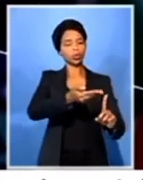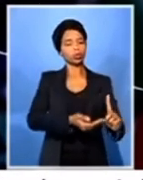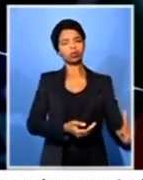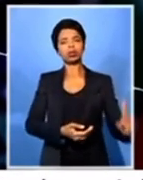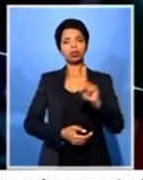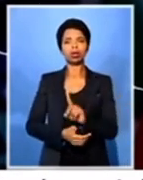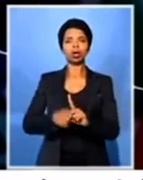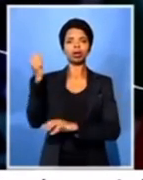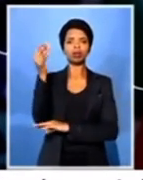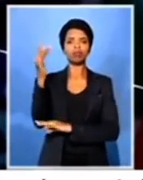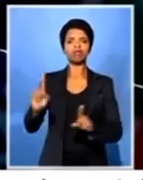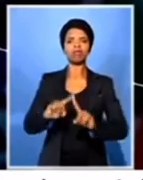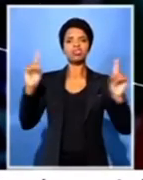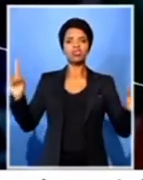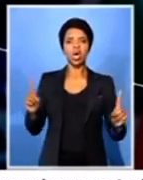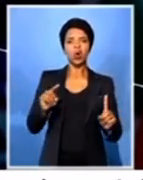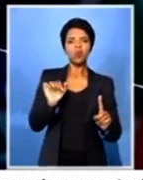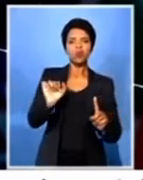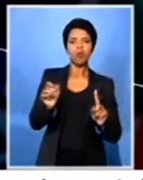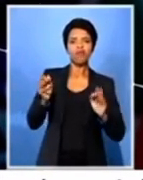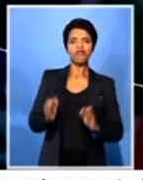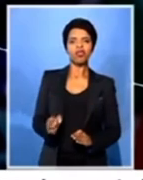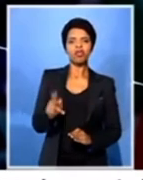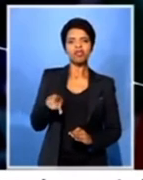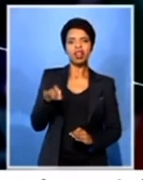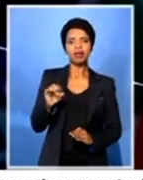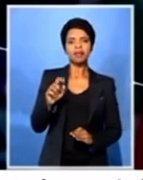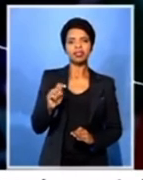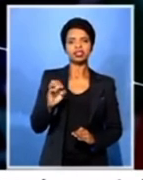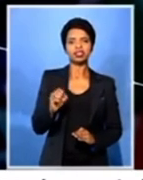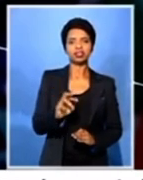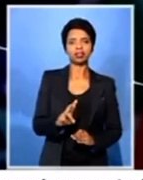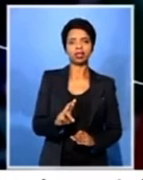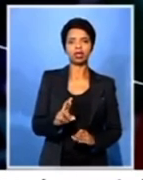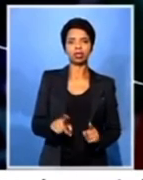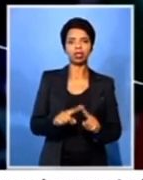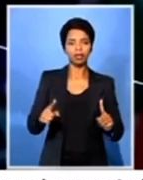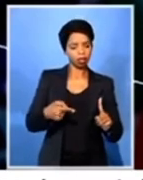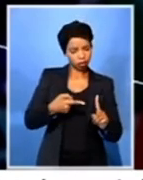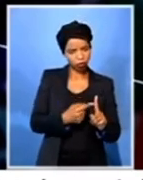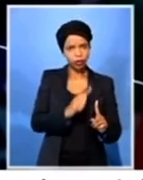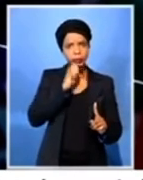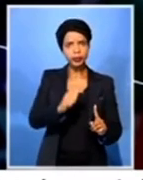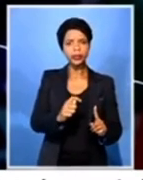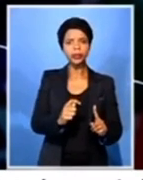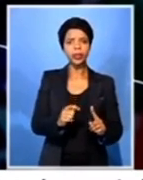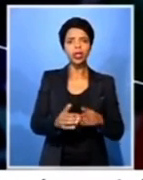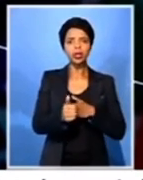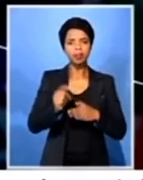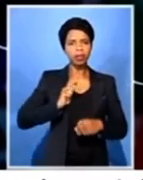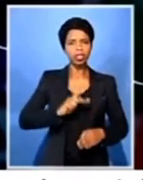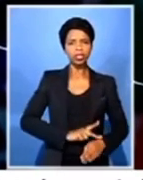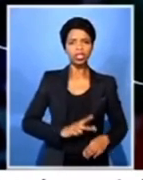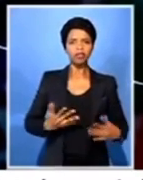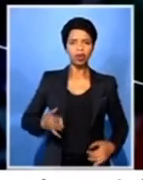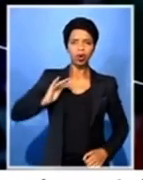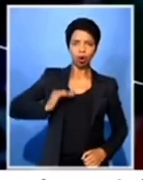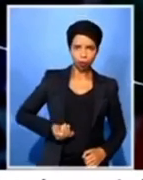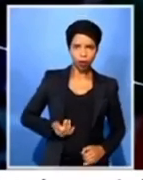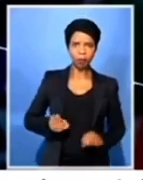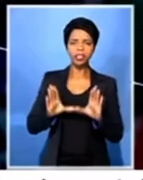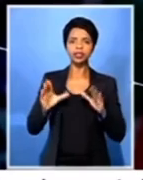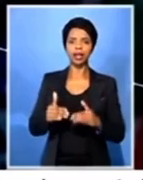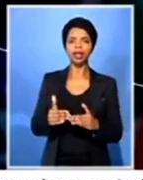Mukaba's funeral despite the fact that you were the president of the Women's League and the Women's League was on the program.